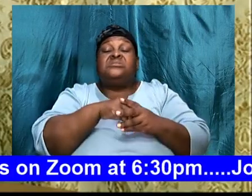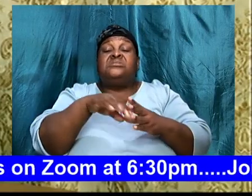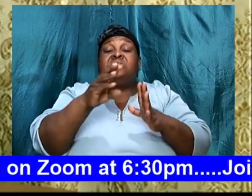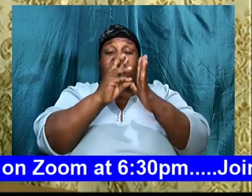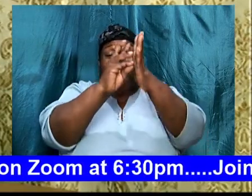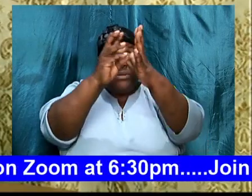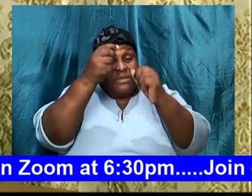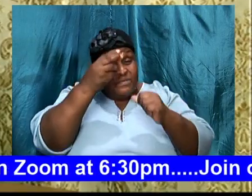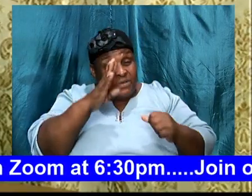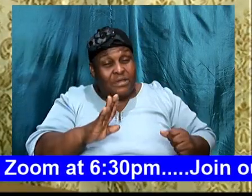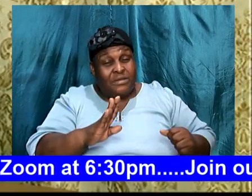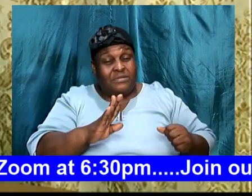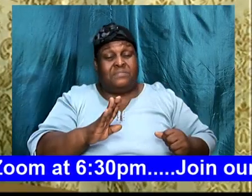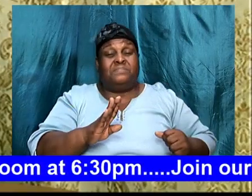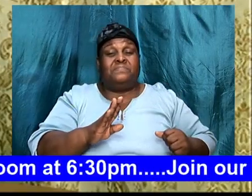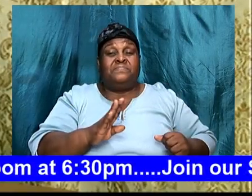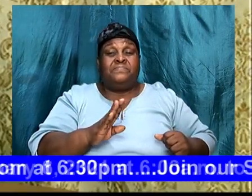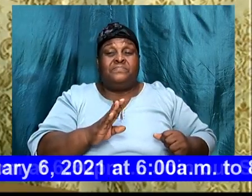God.